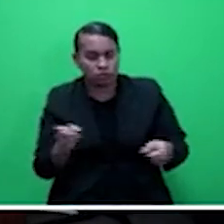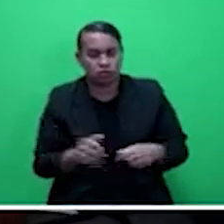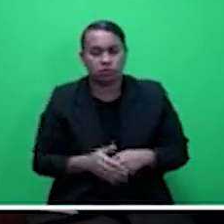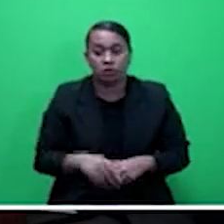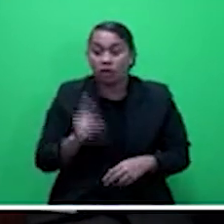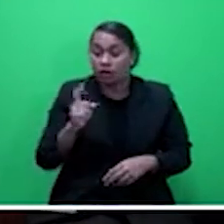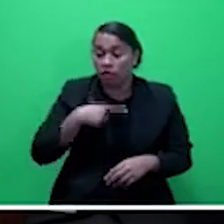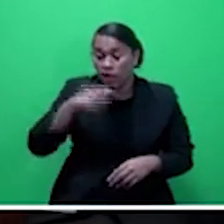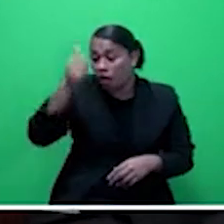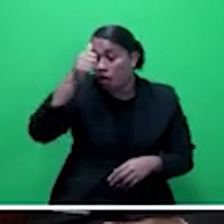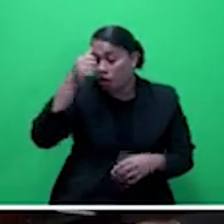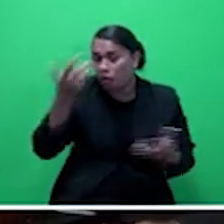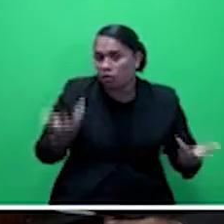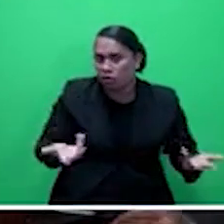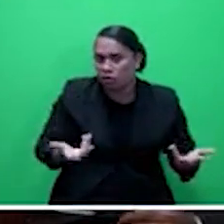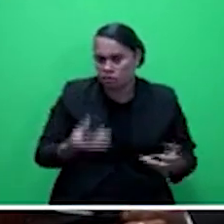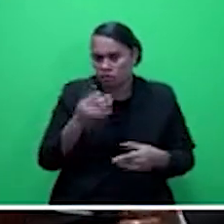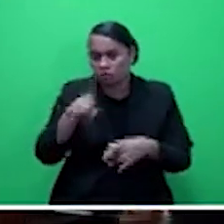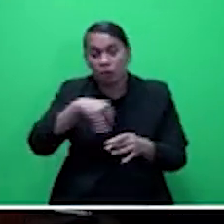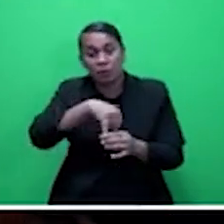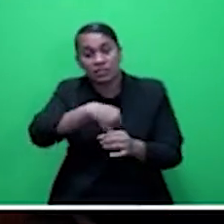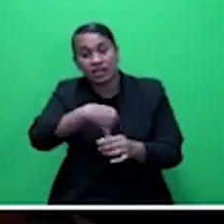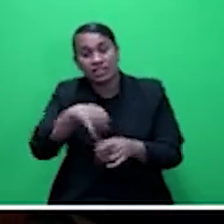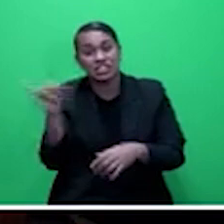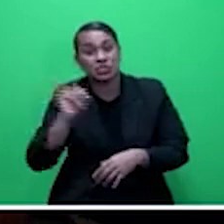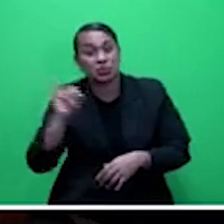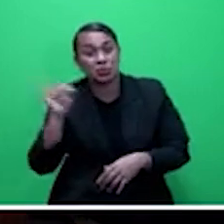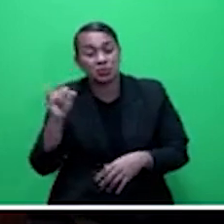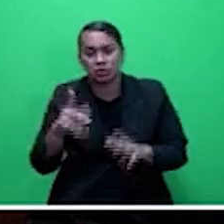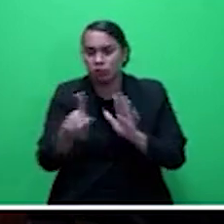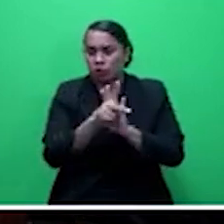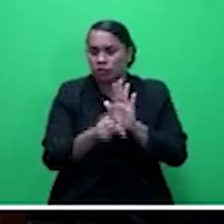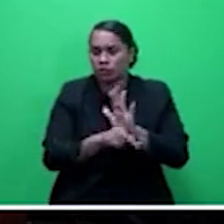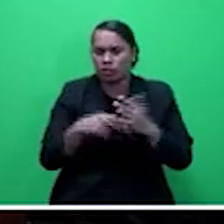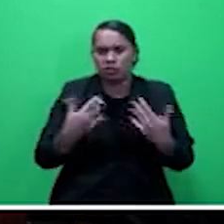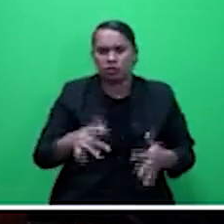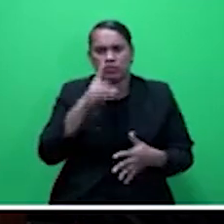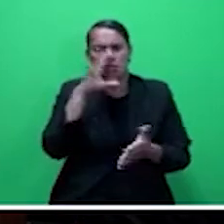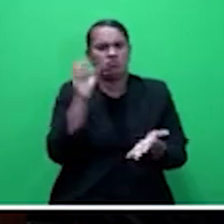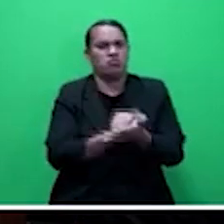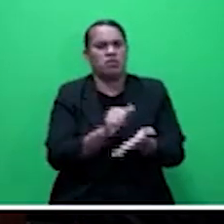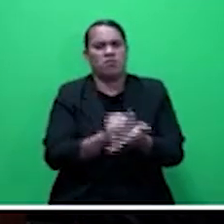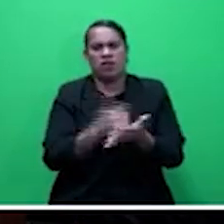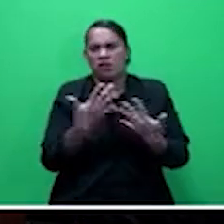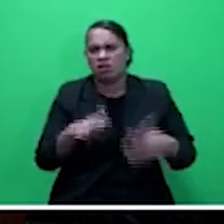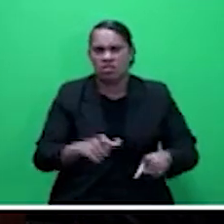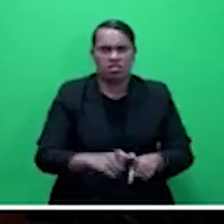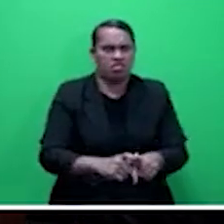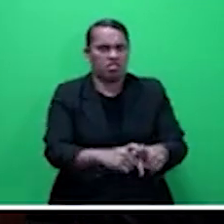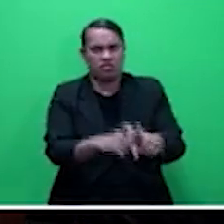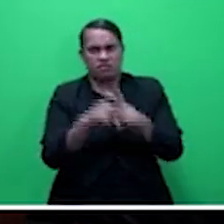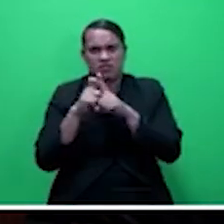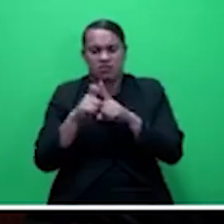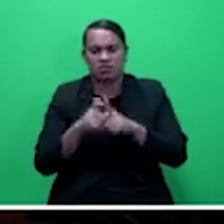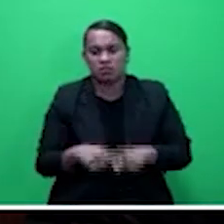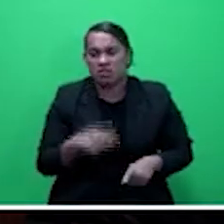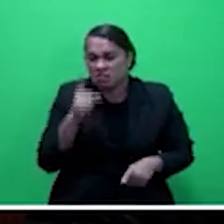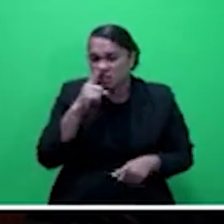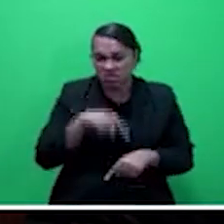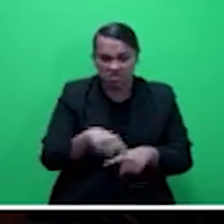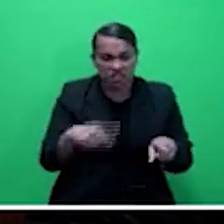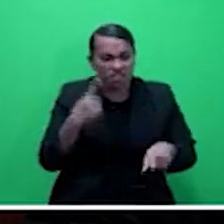insurance policies where a lot of people have difficulty, where a lot of people find that the product